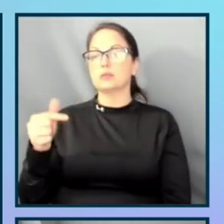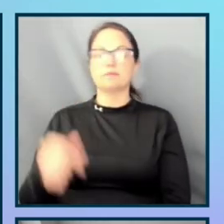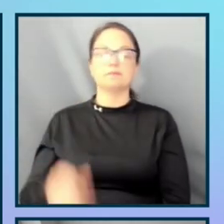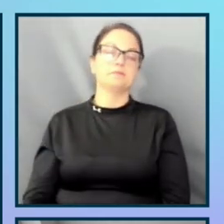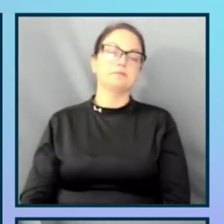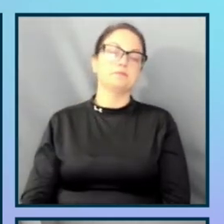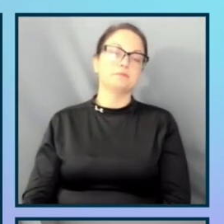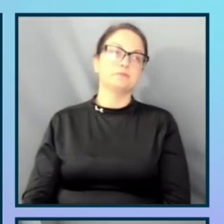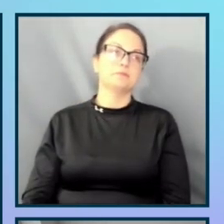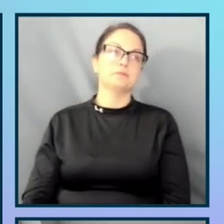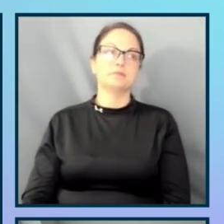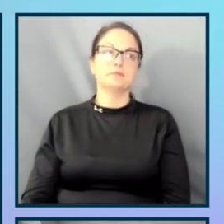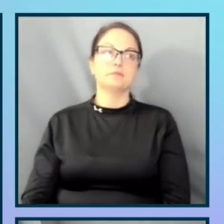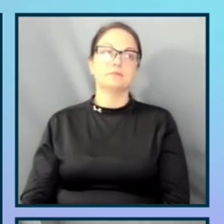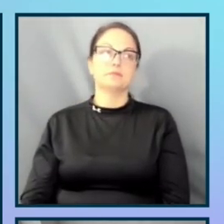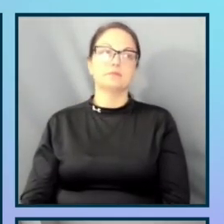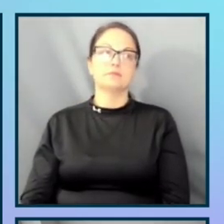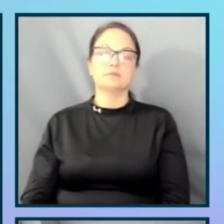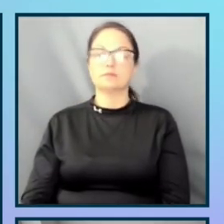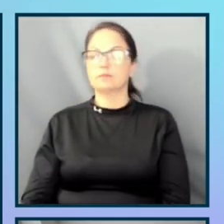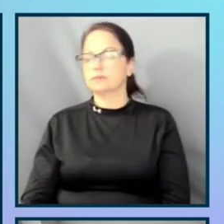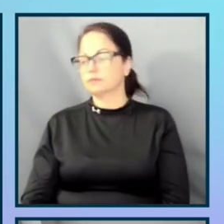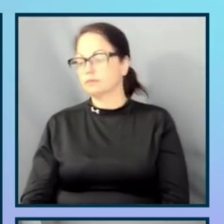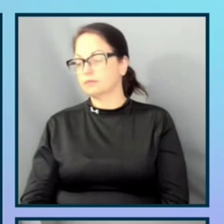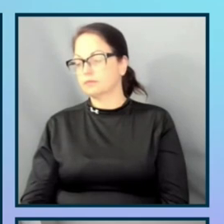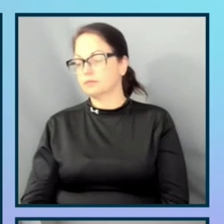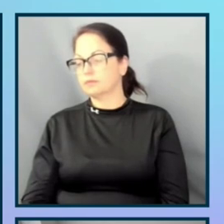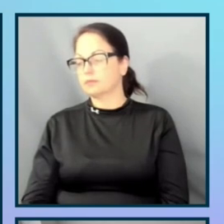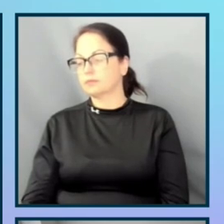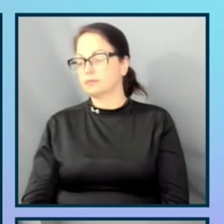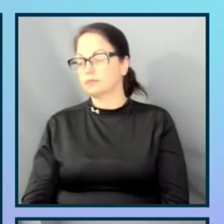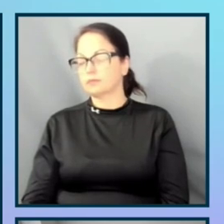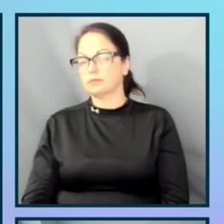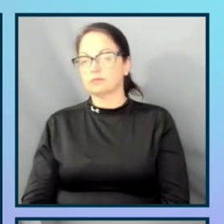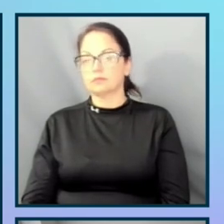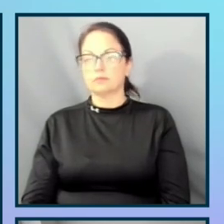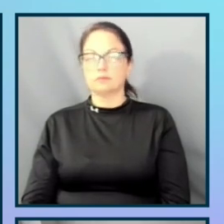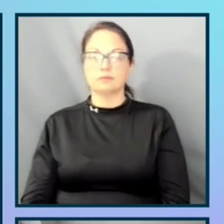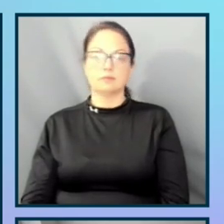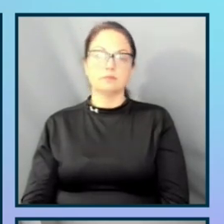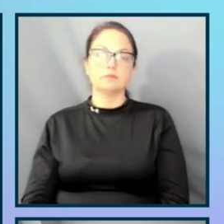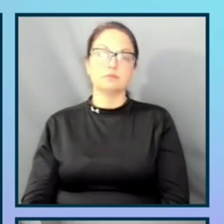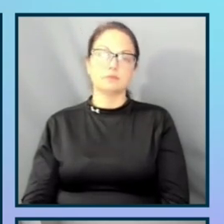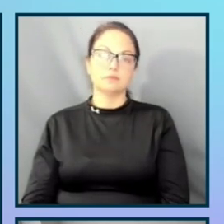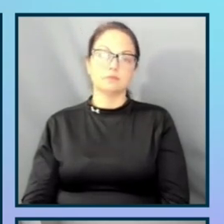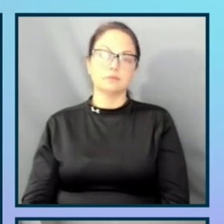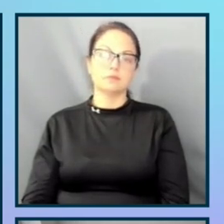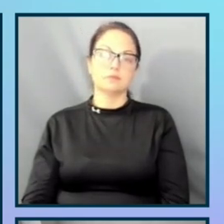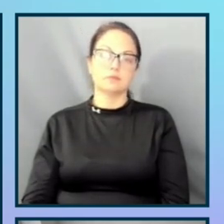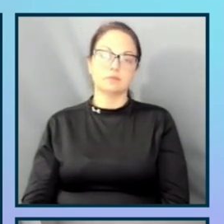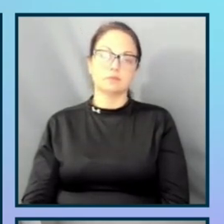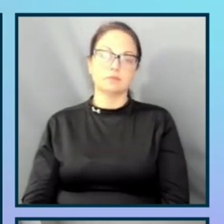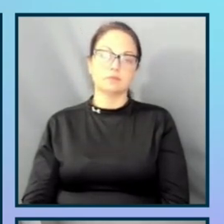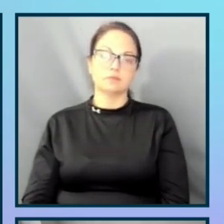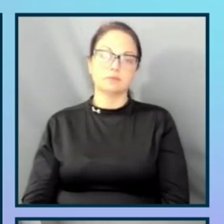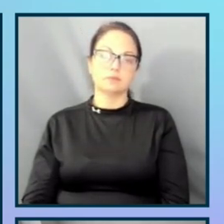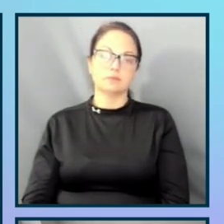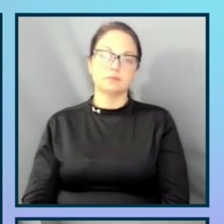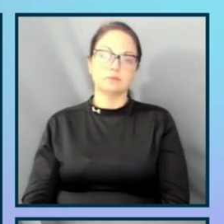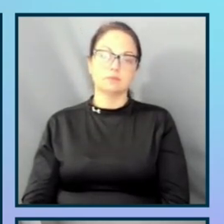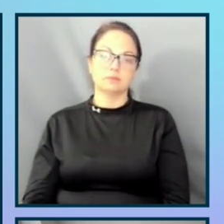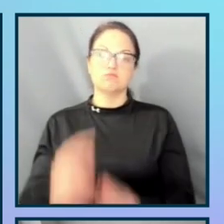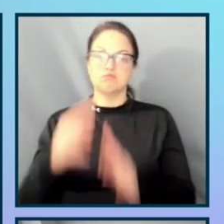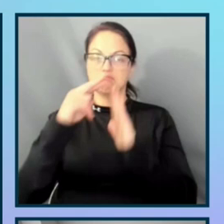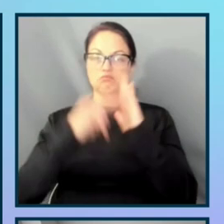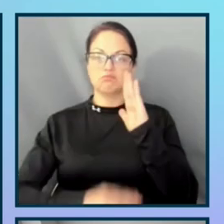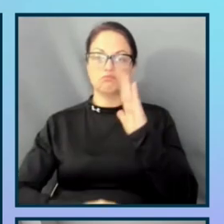Cool. The other thing that we could do is we can leverage design systems. So your company may be